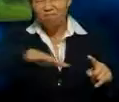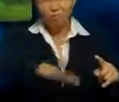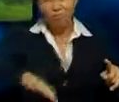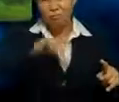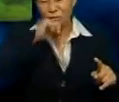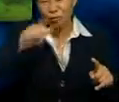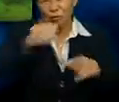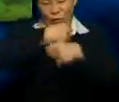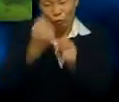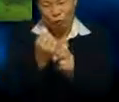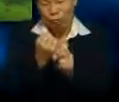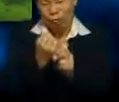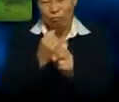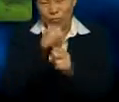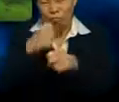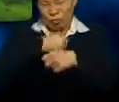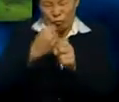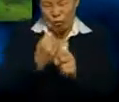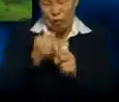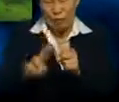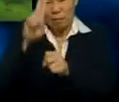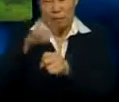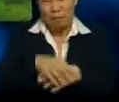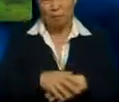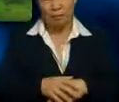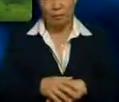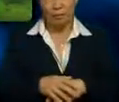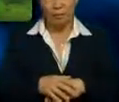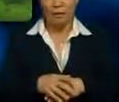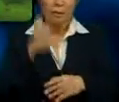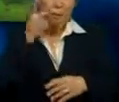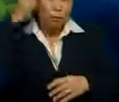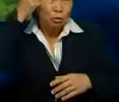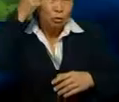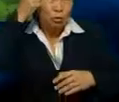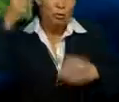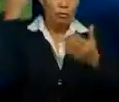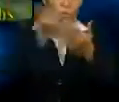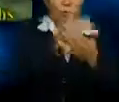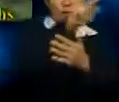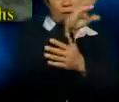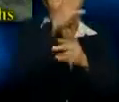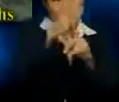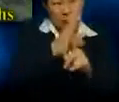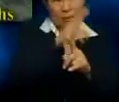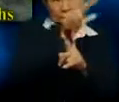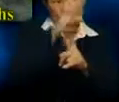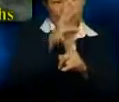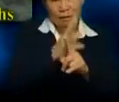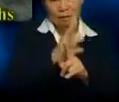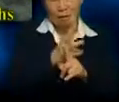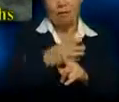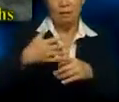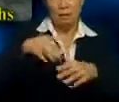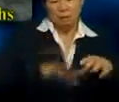setting up. So, we counter the maturity stage from the 36 months. Theoretically, it takes